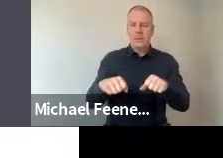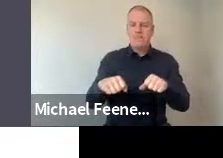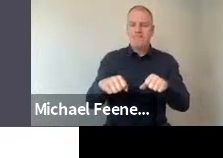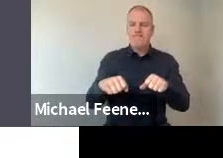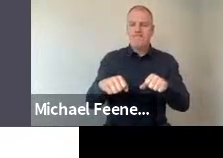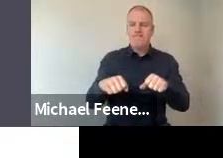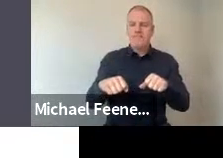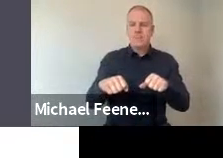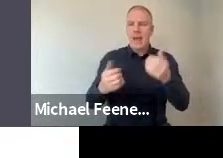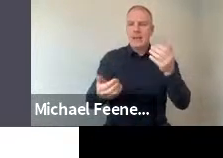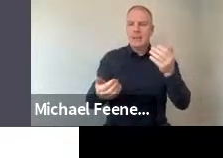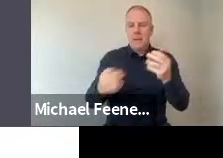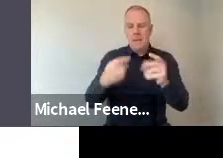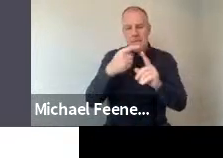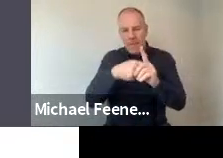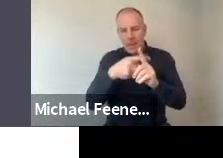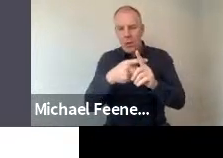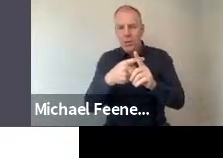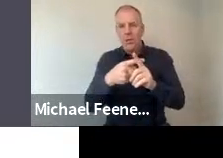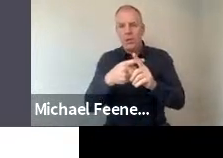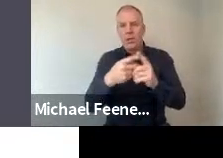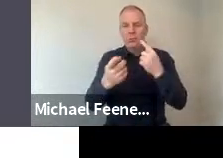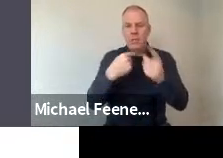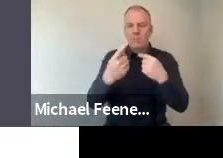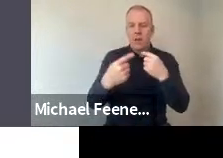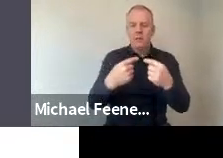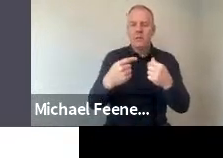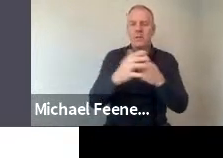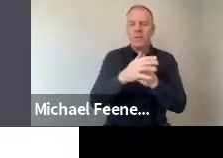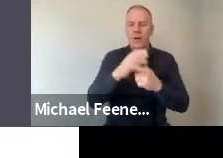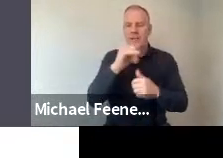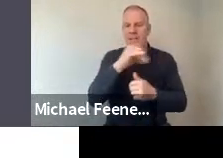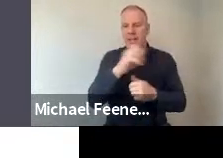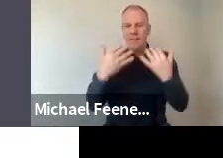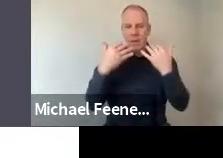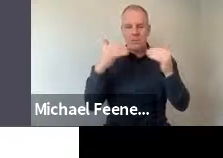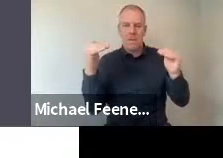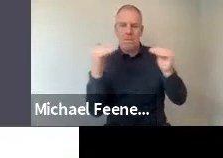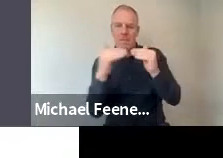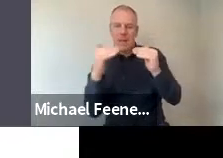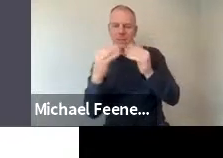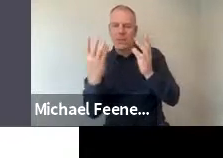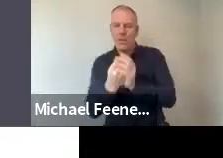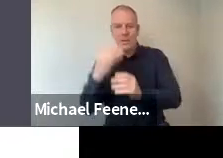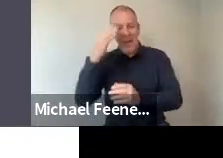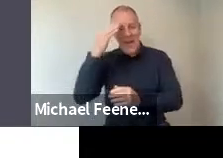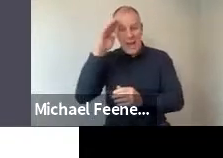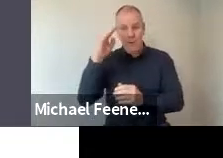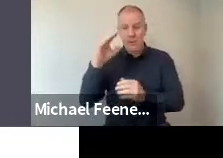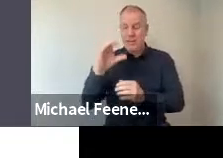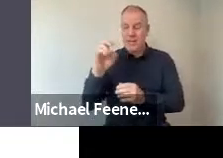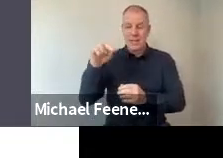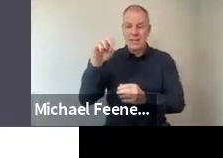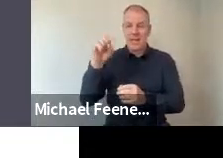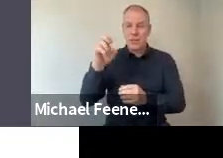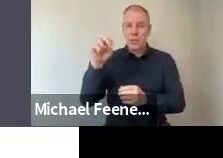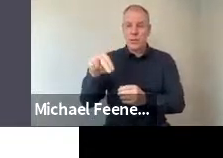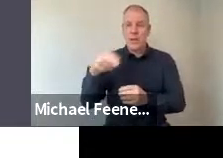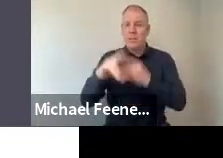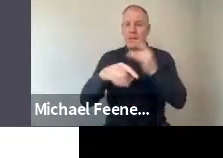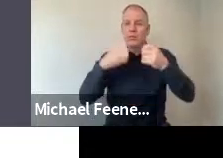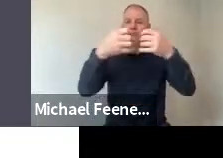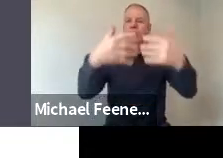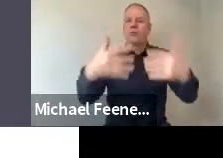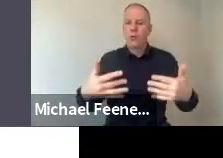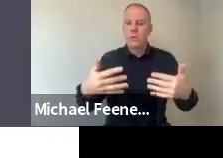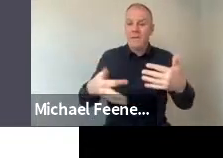by the census information. So we asked matching questions to the Irish census so that we could ensure that the results we were